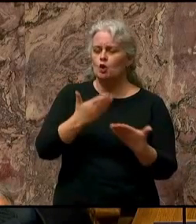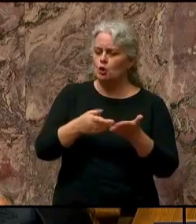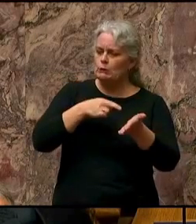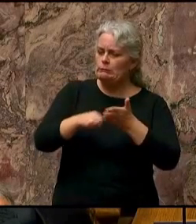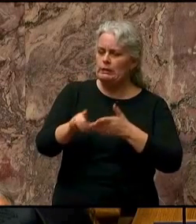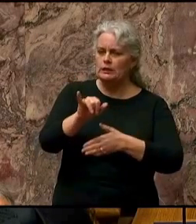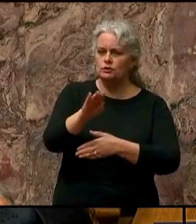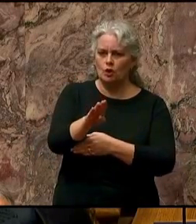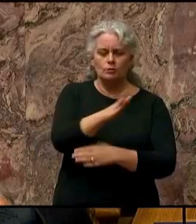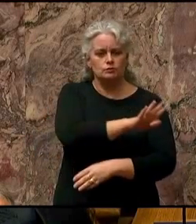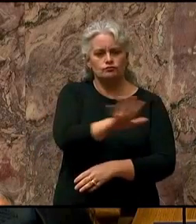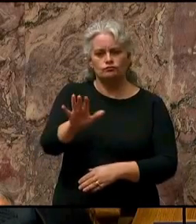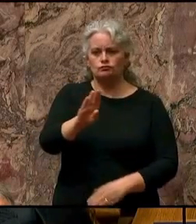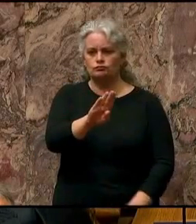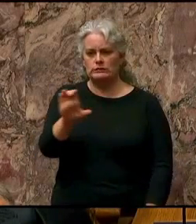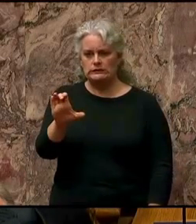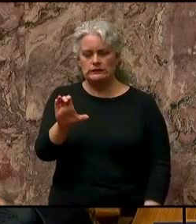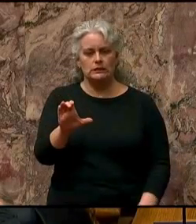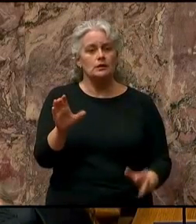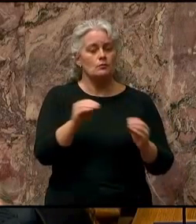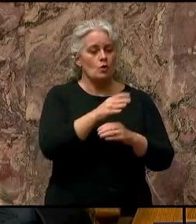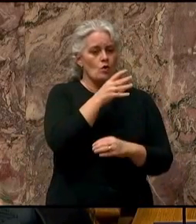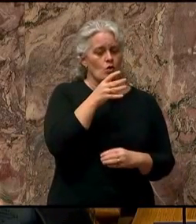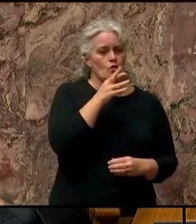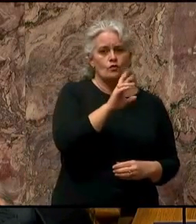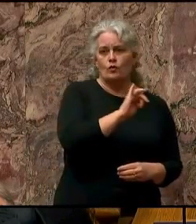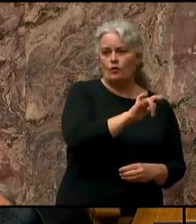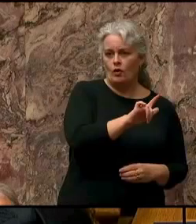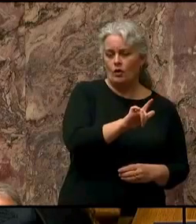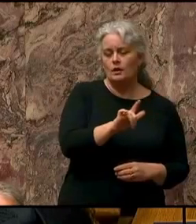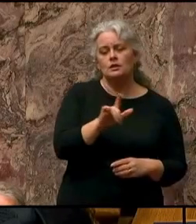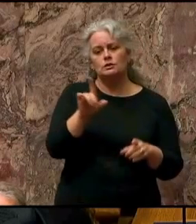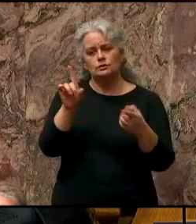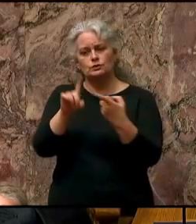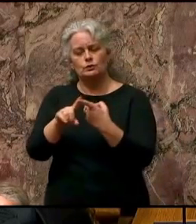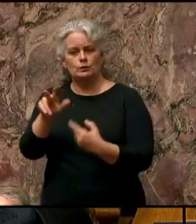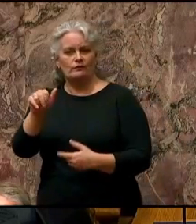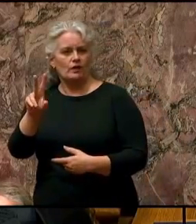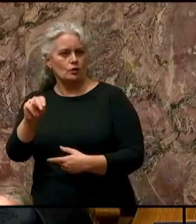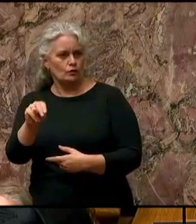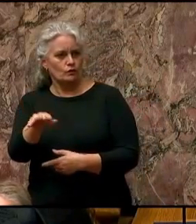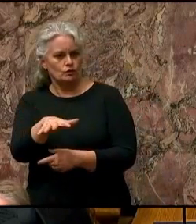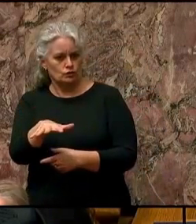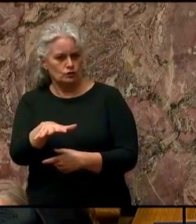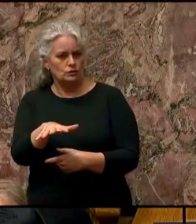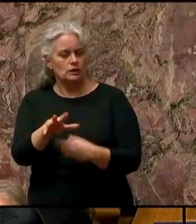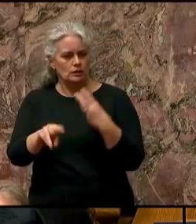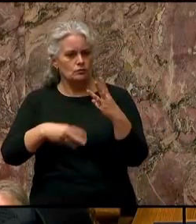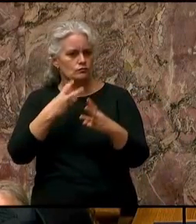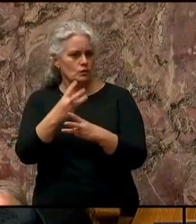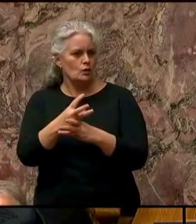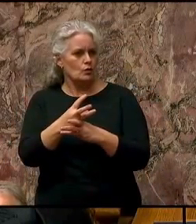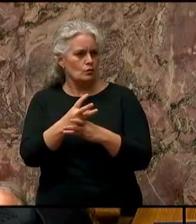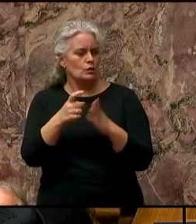province, from rural communities to corporate offices in Vancouver, a global mining hub.